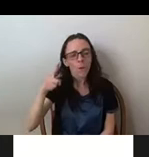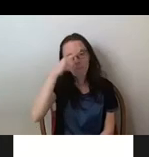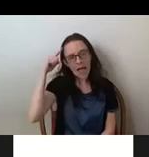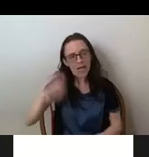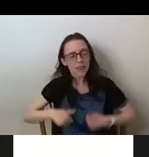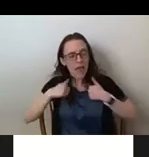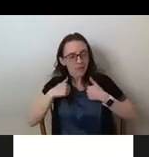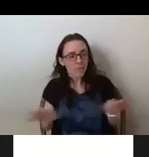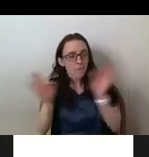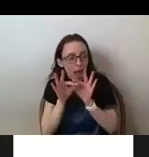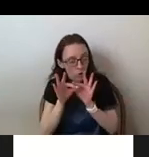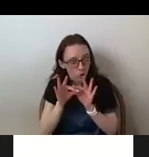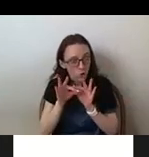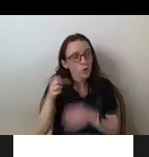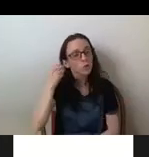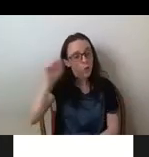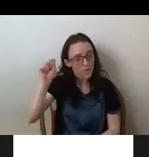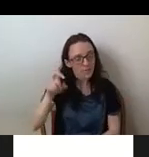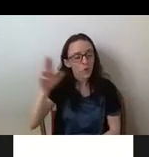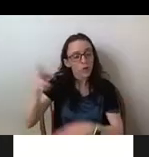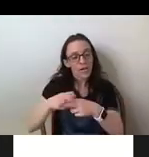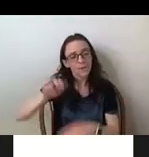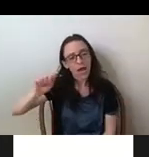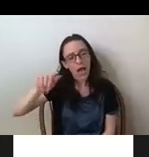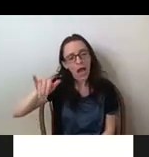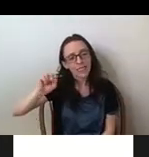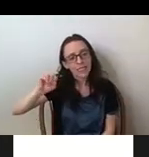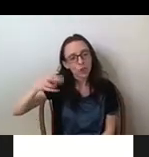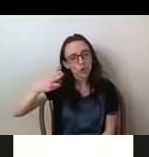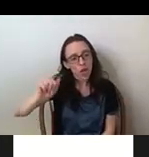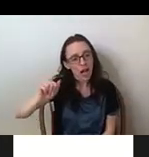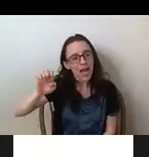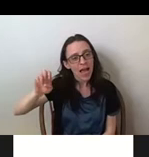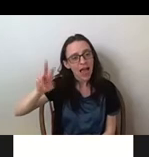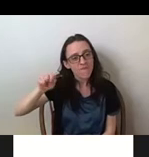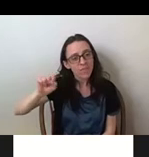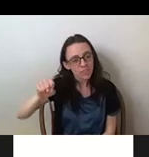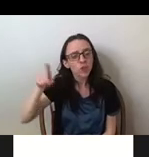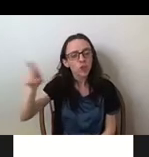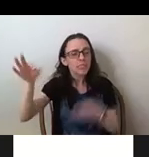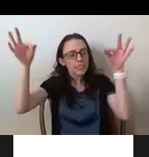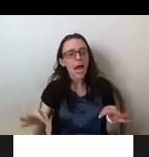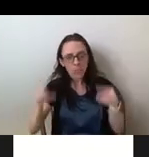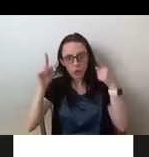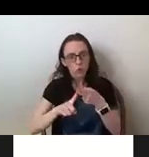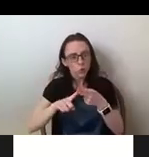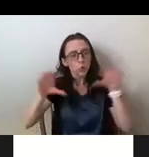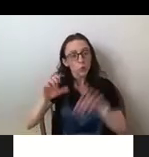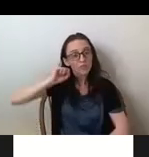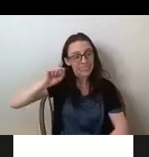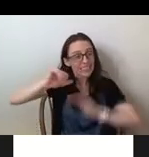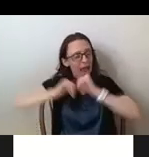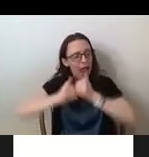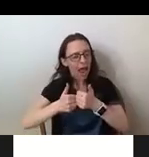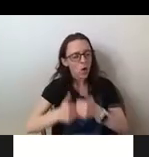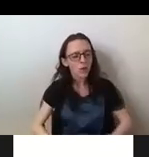And the person, her name is Aisha Evans, and she purposefully chose to take a stance of resistance through her appearance. And